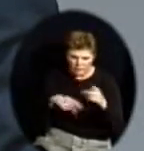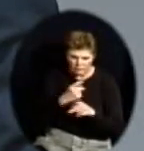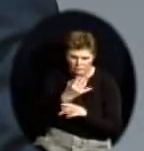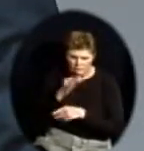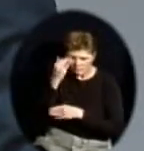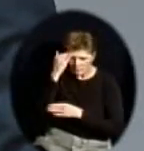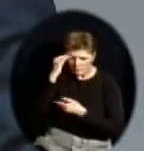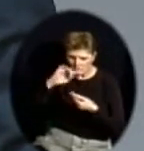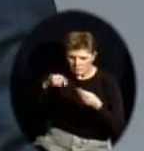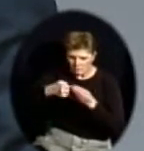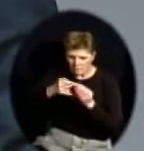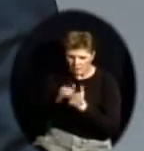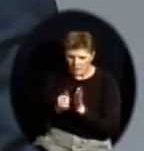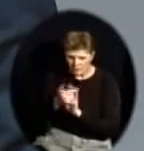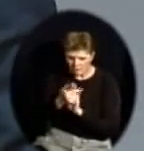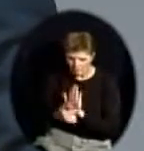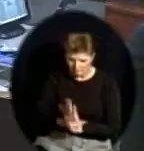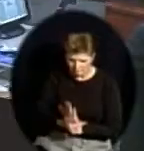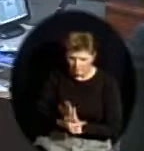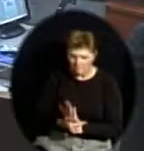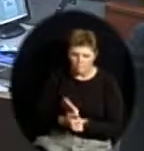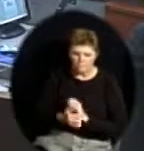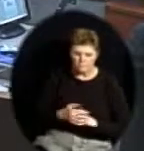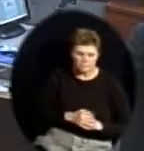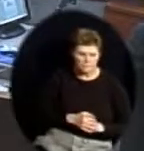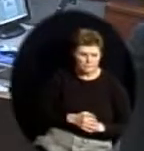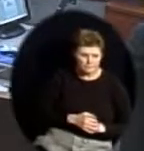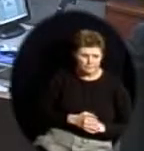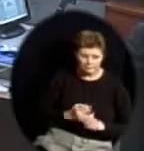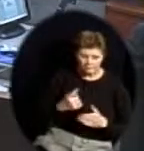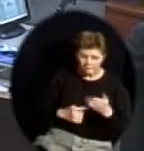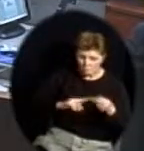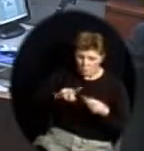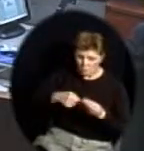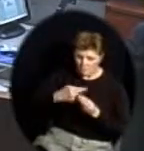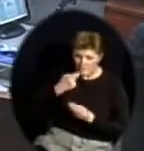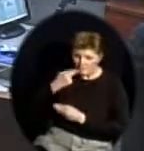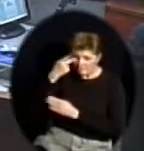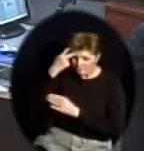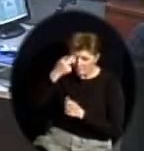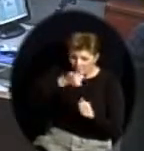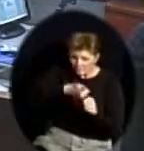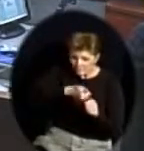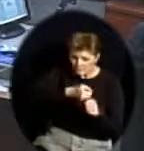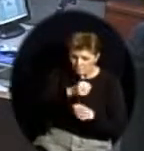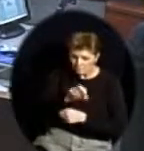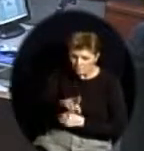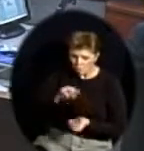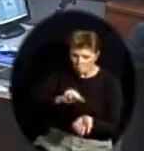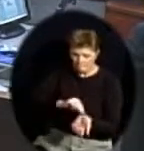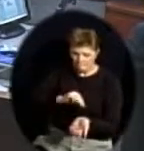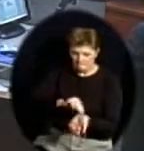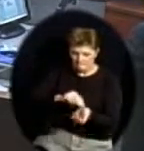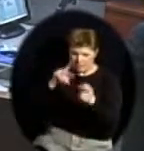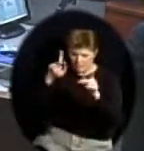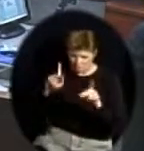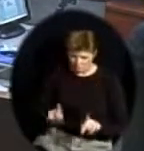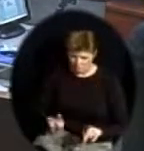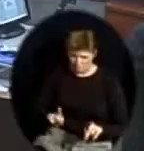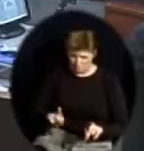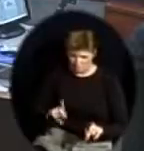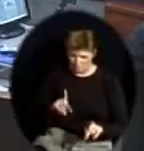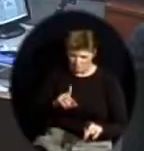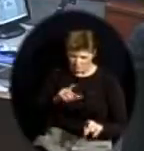Would a medical profession or a parent also be a person who identifies? professionals